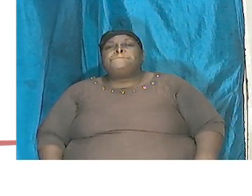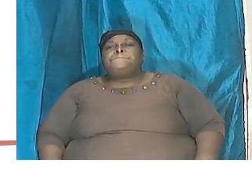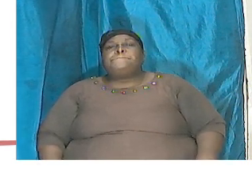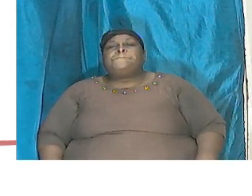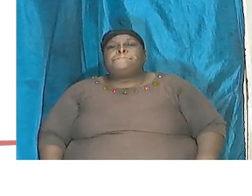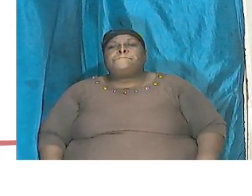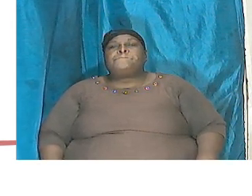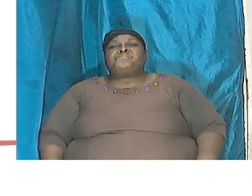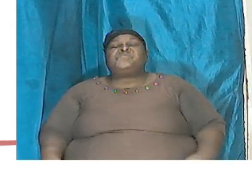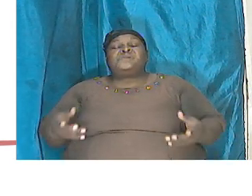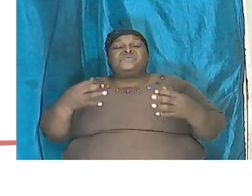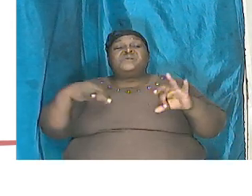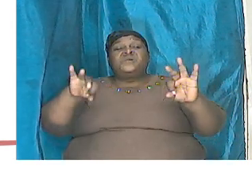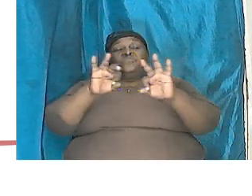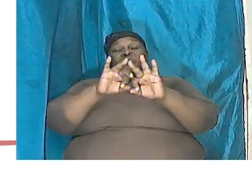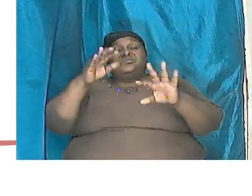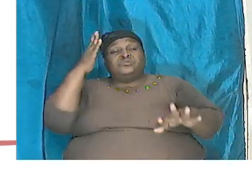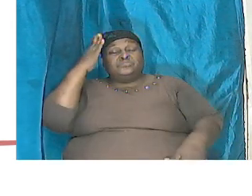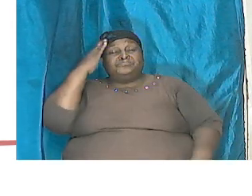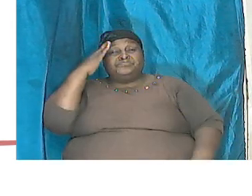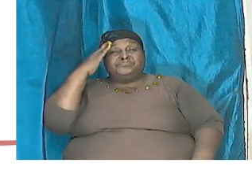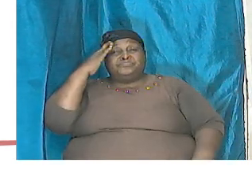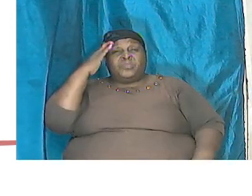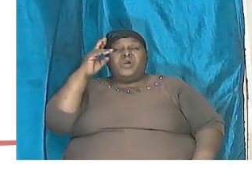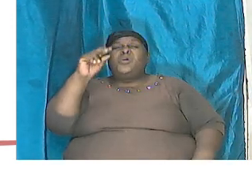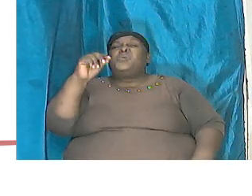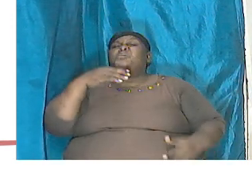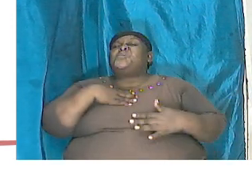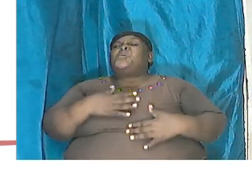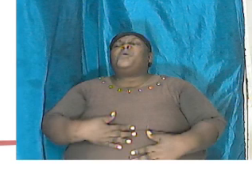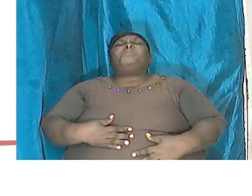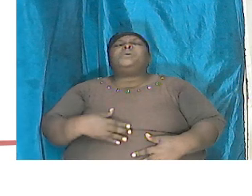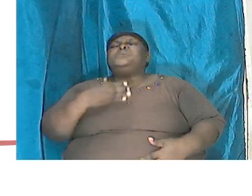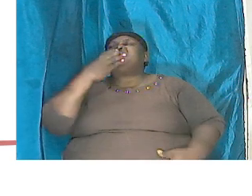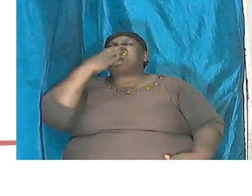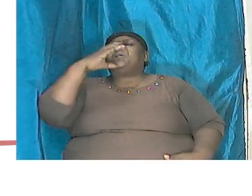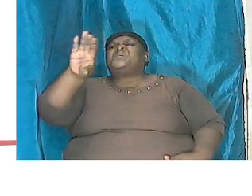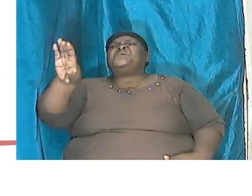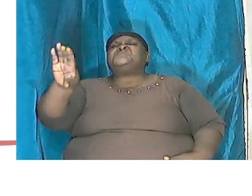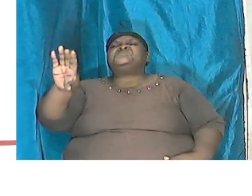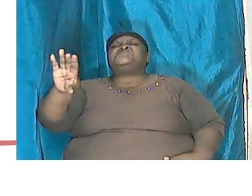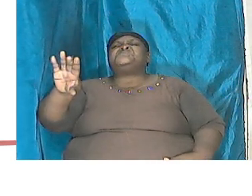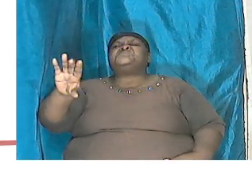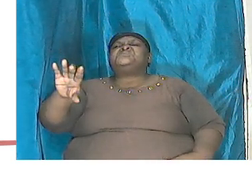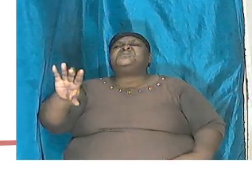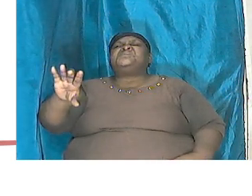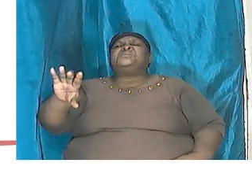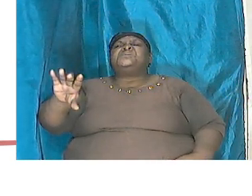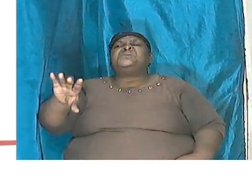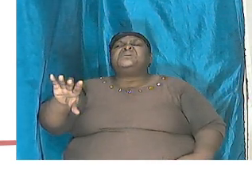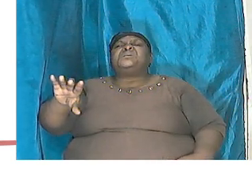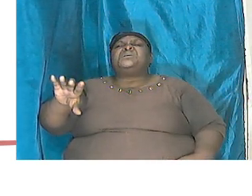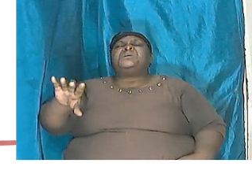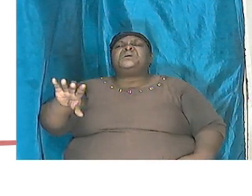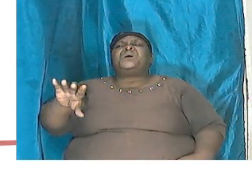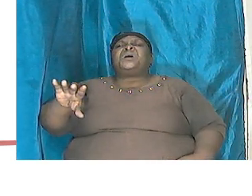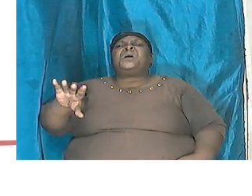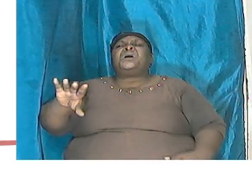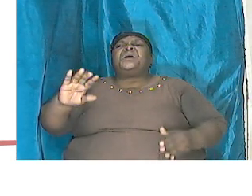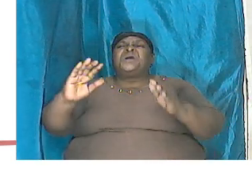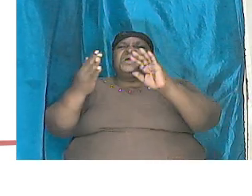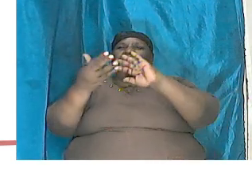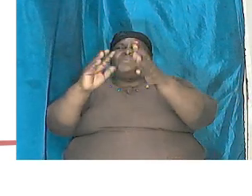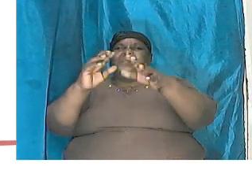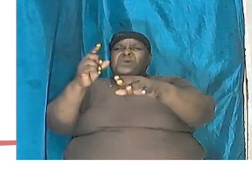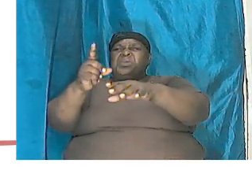it is important to know that nobody was cursed and became black and that black